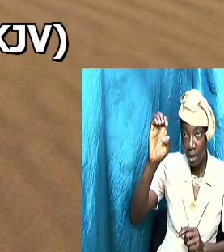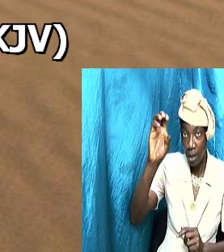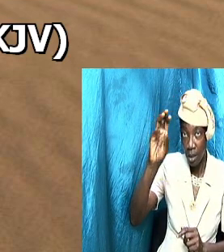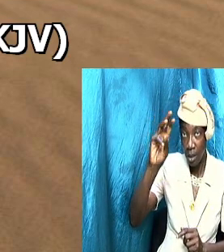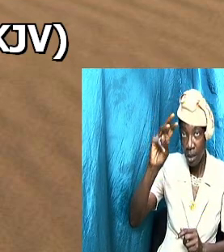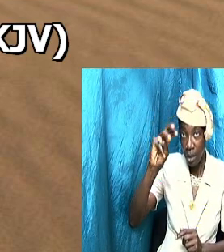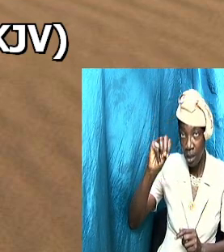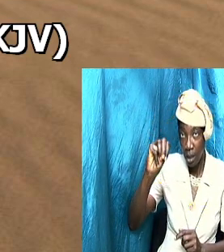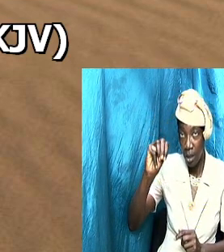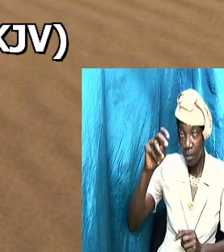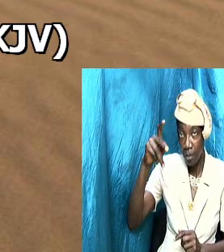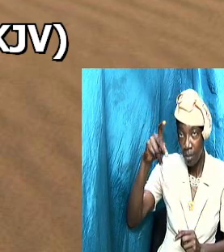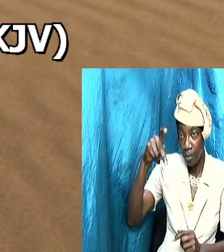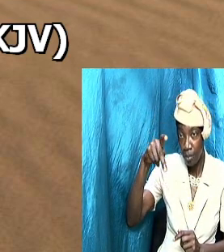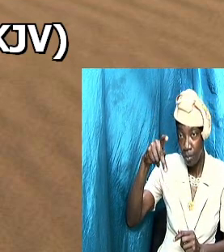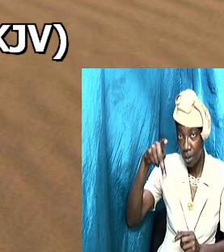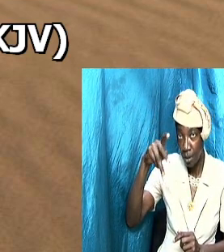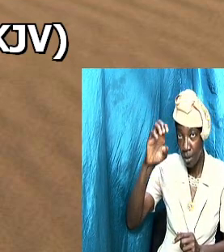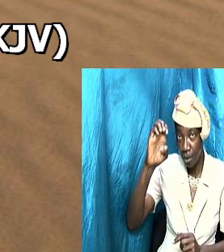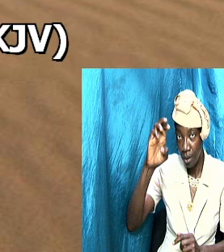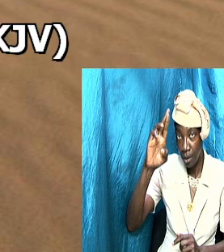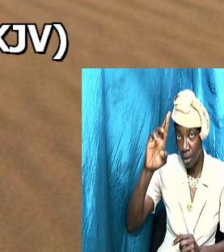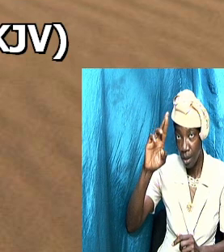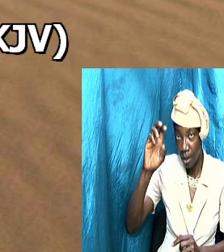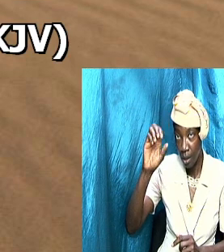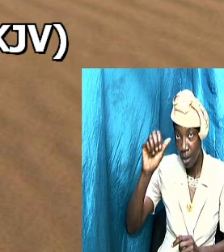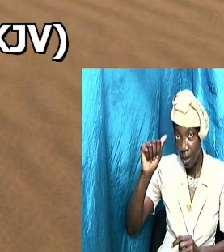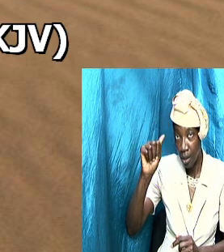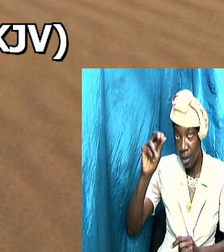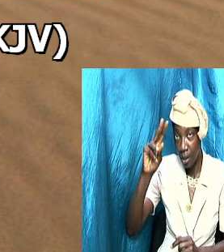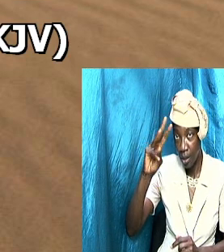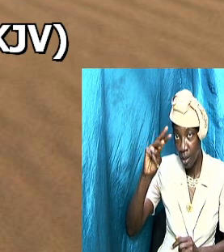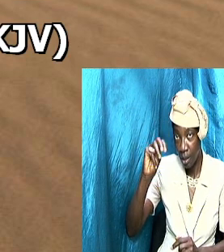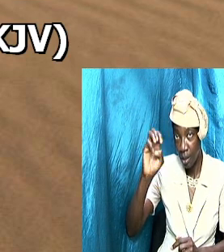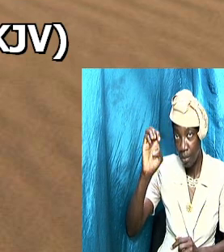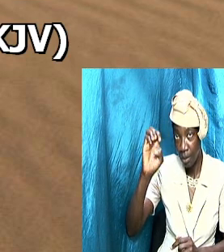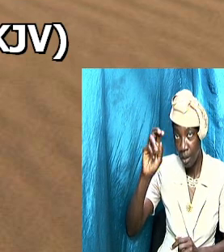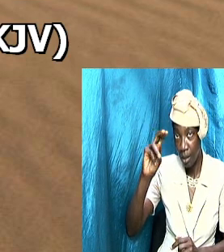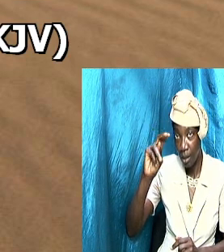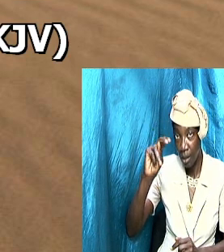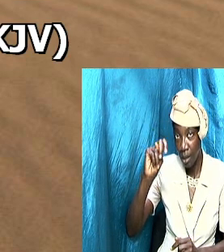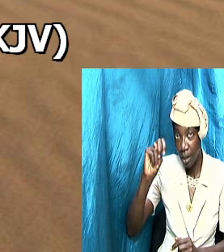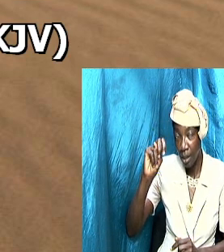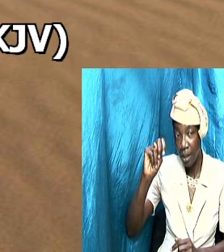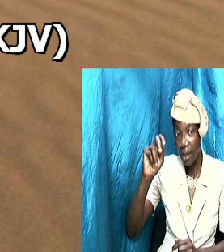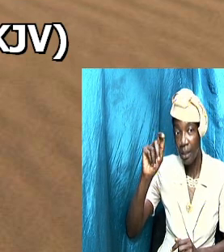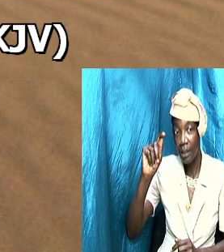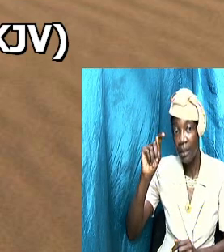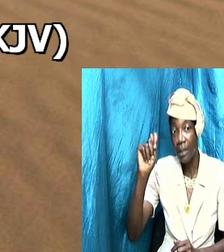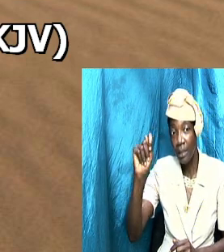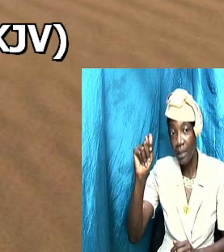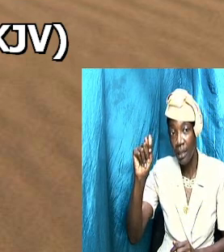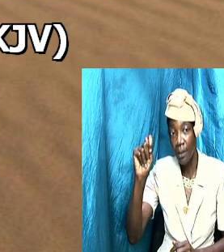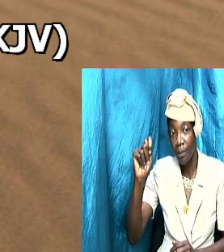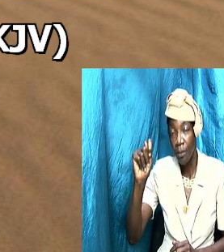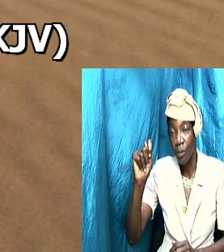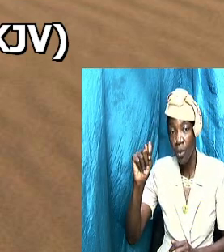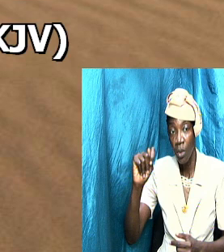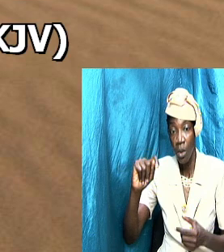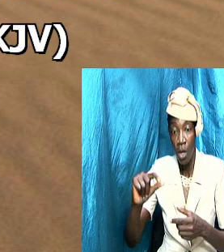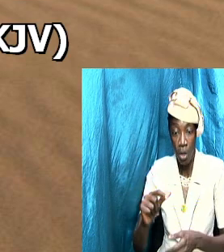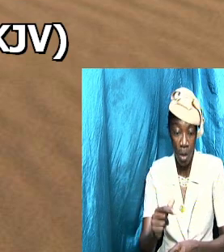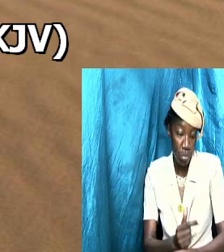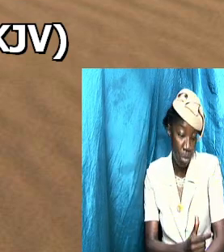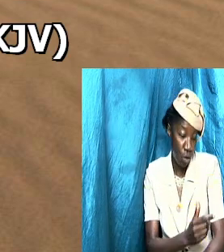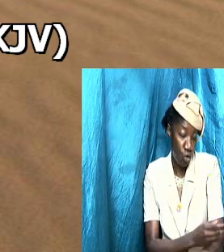spiritually mature because the more spiritually mature they are yes even with